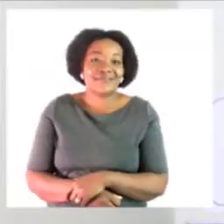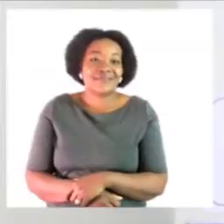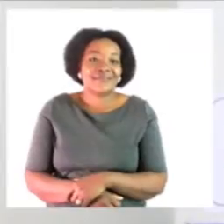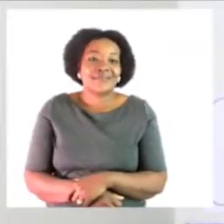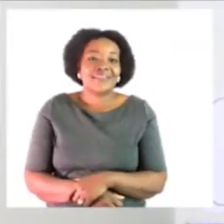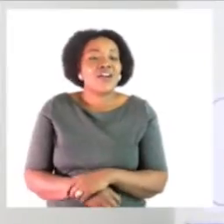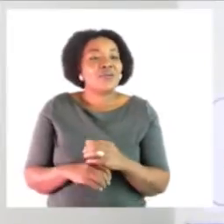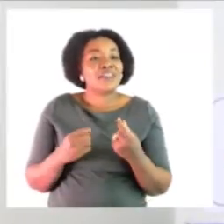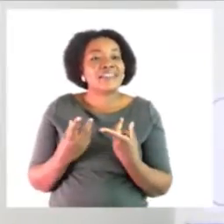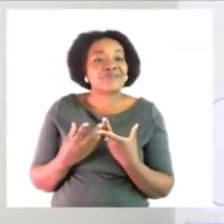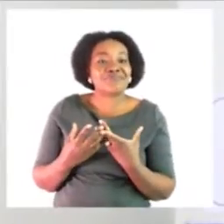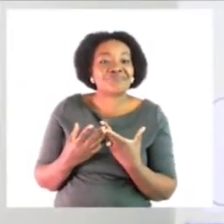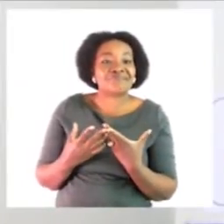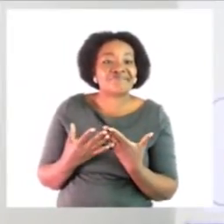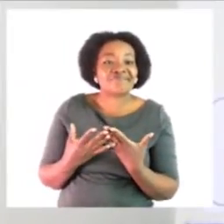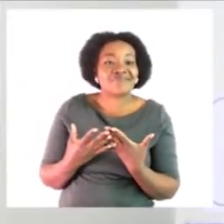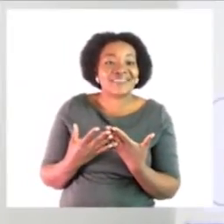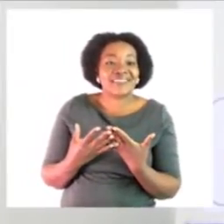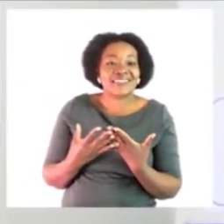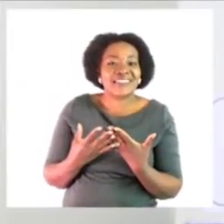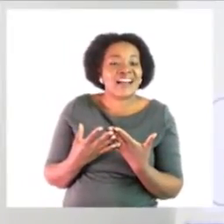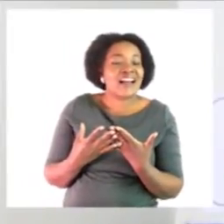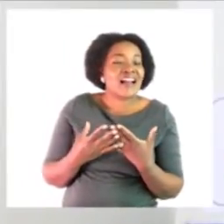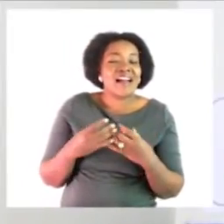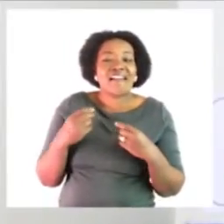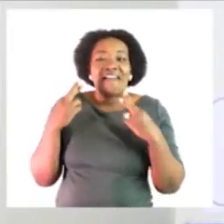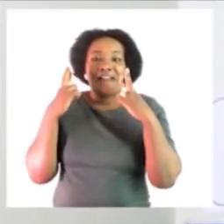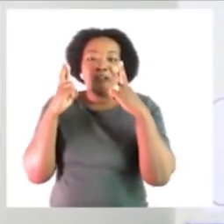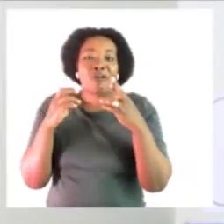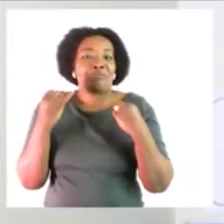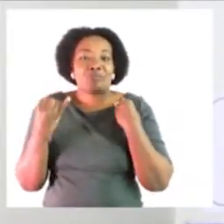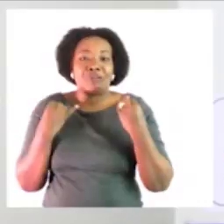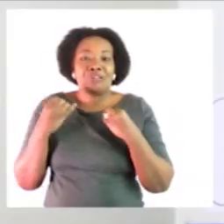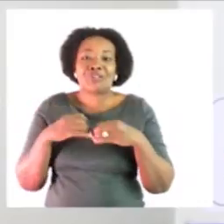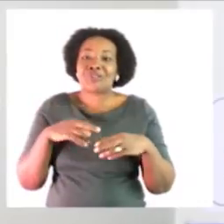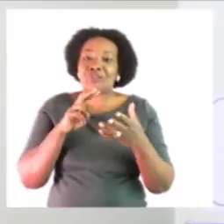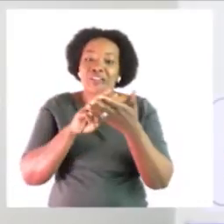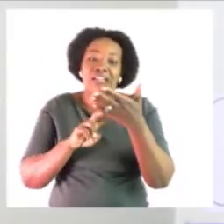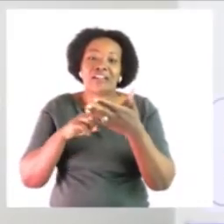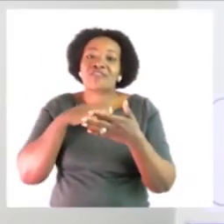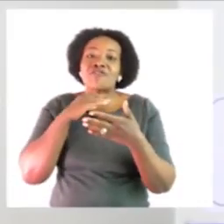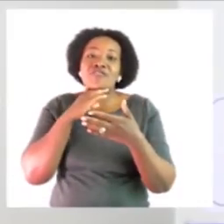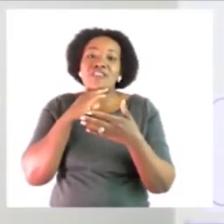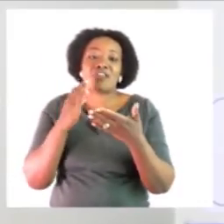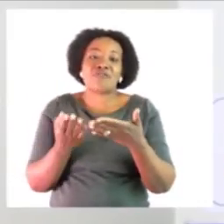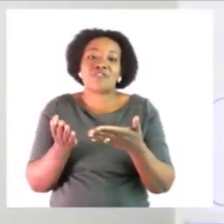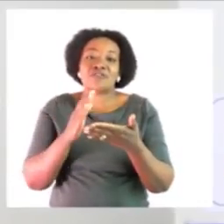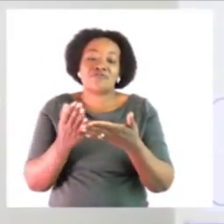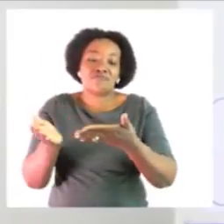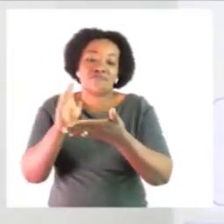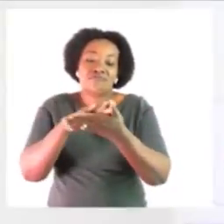all right i hope you have enjoyed your reading comprehension i would like for you to turn to page